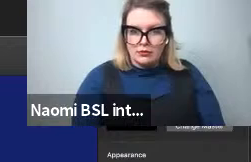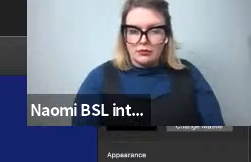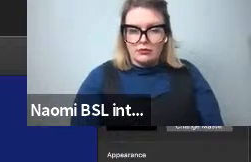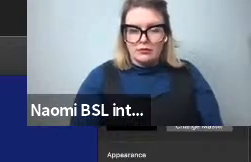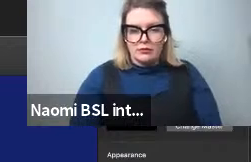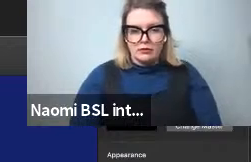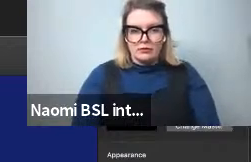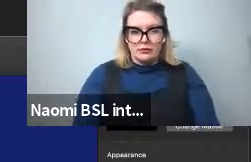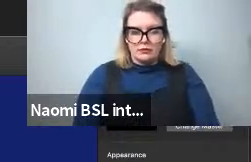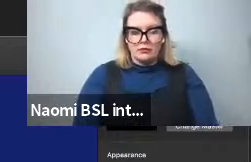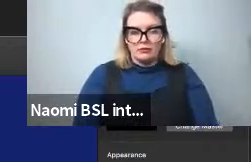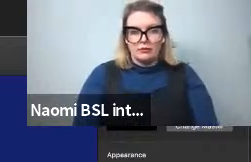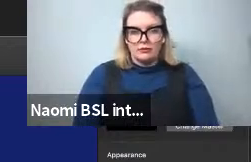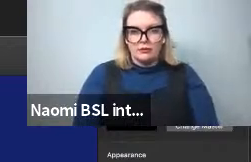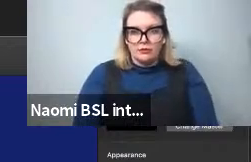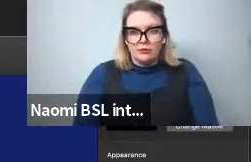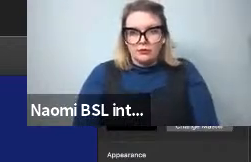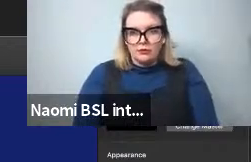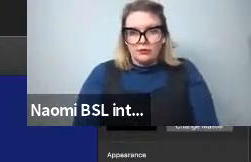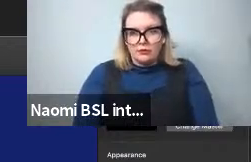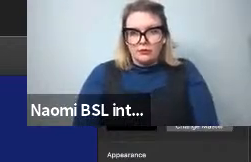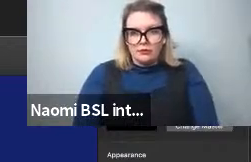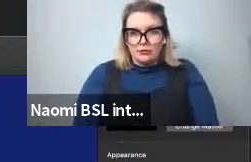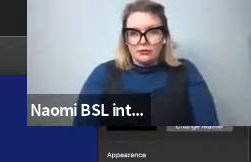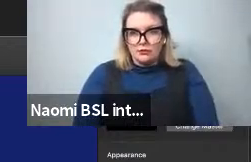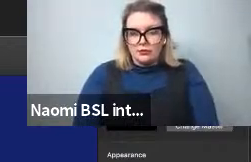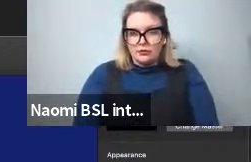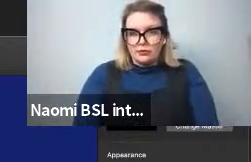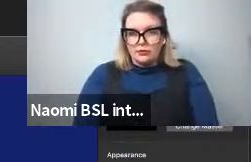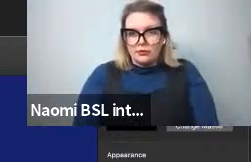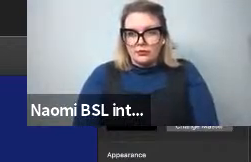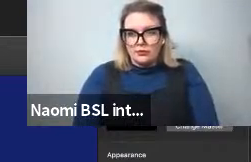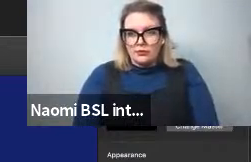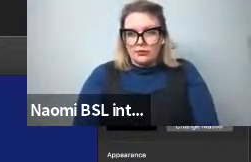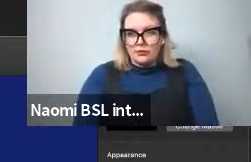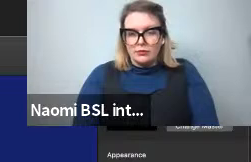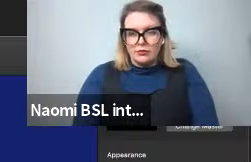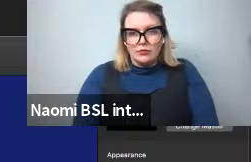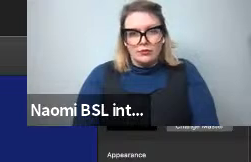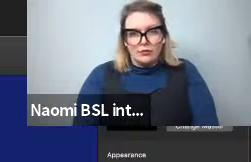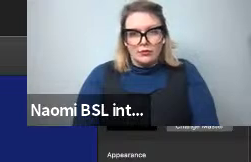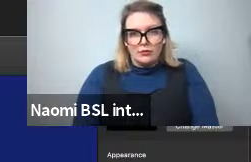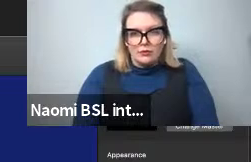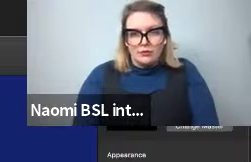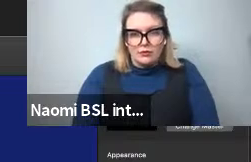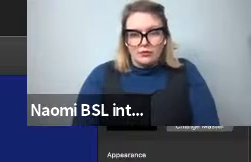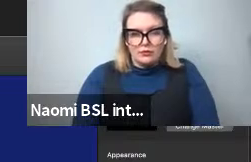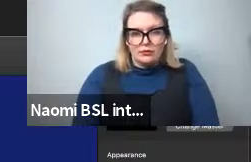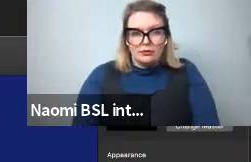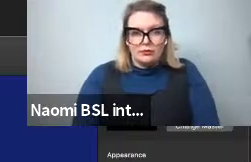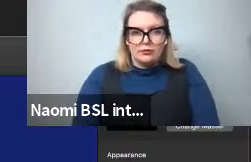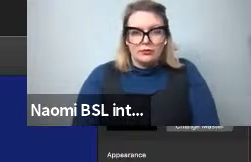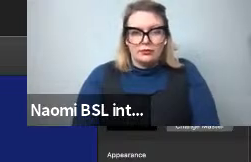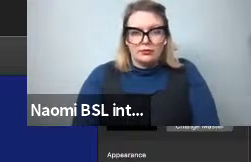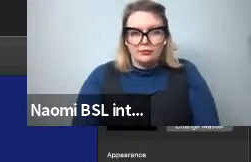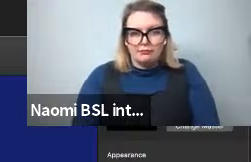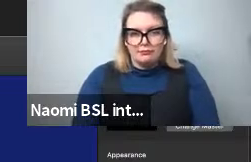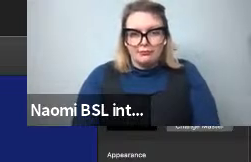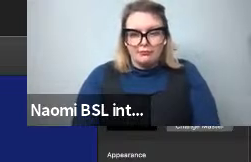you you you you you